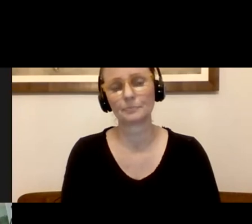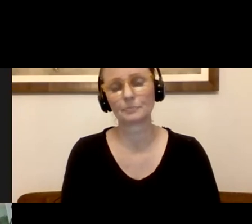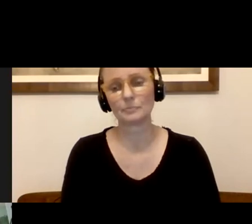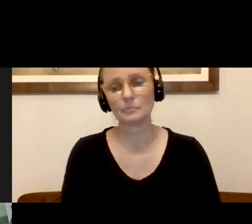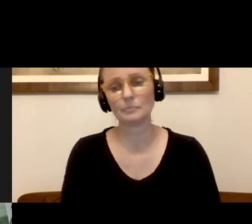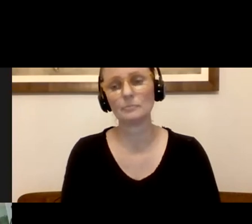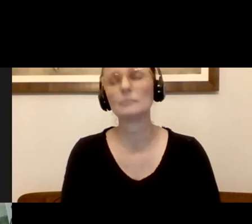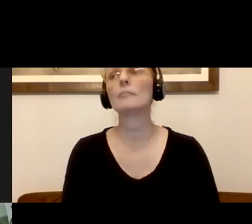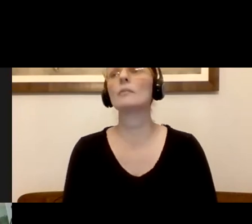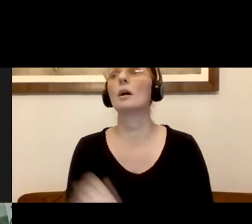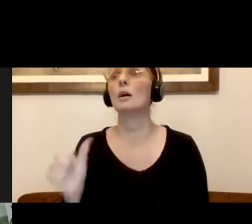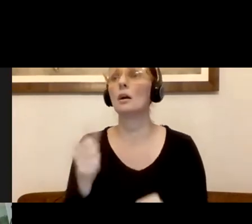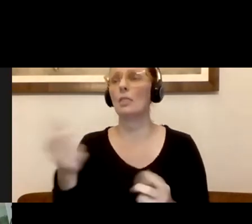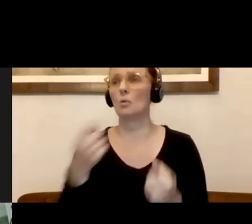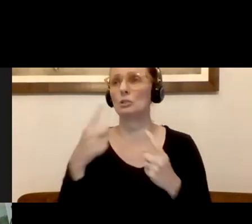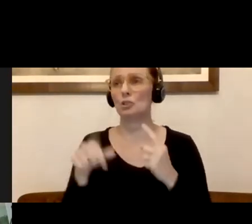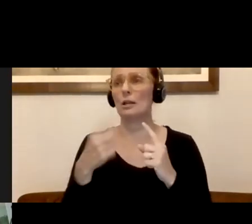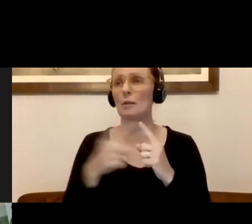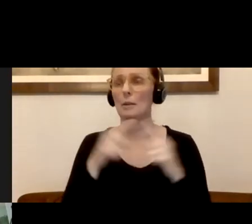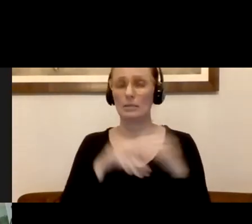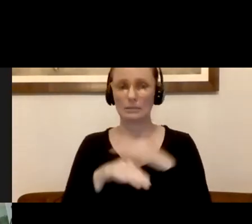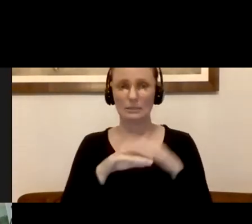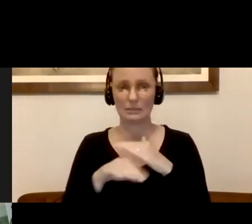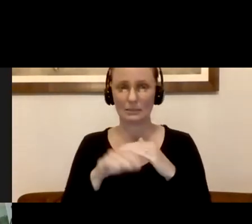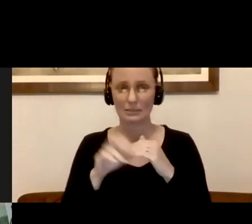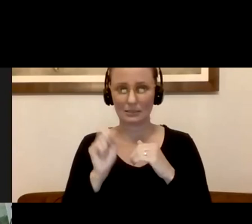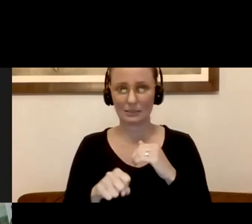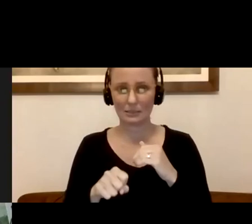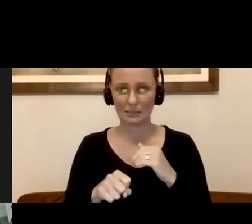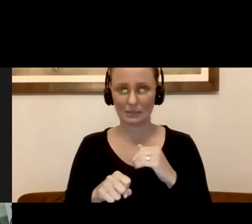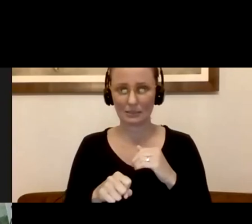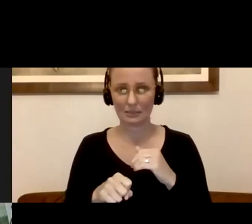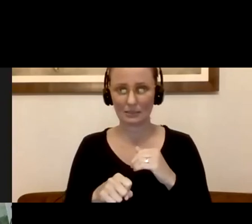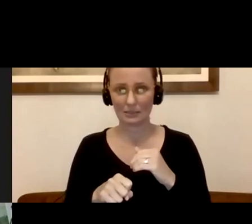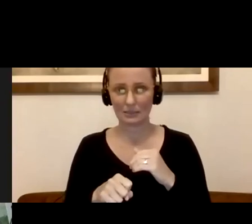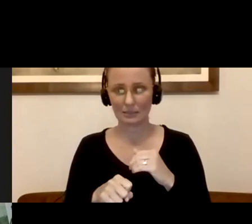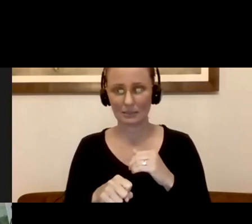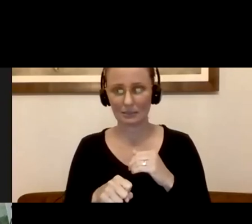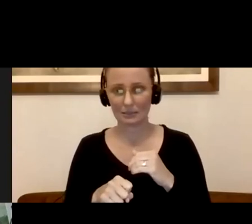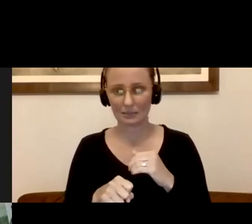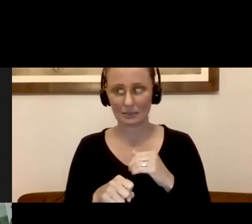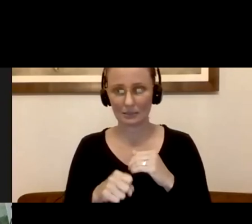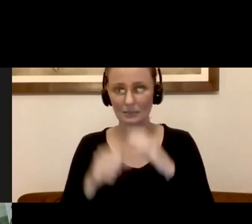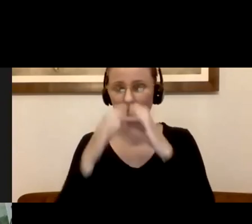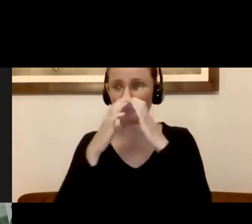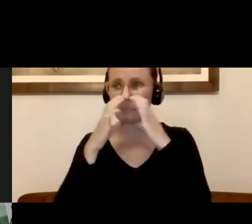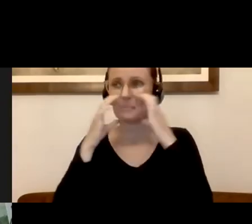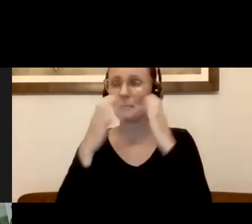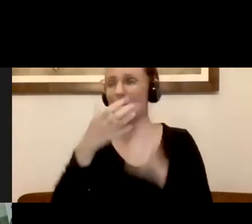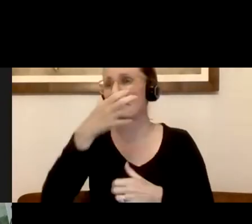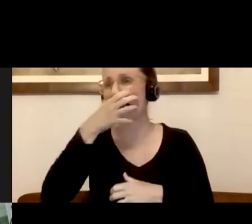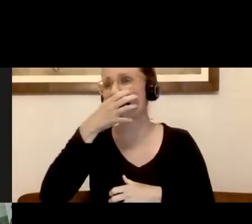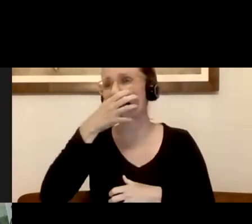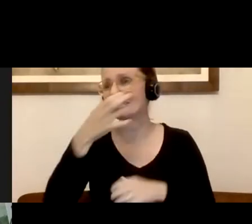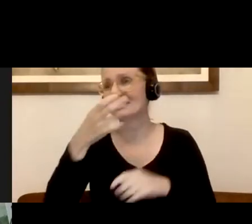Thank you. Can I wear a plastic face shield instead of a face mask? I can't wear a face mask due to skin condition. I've tried every kind of